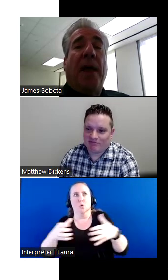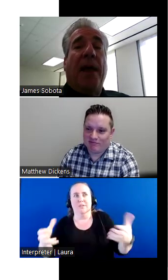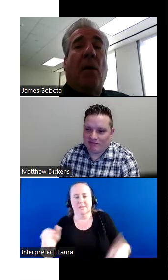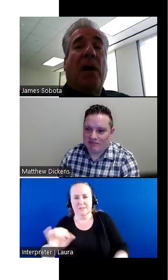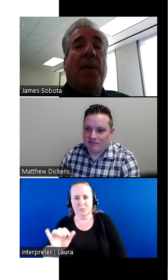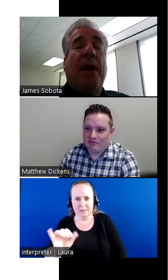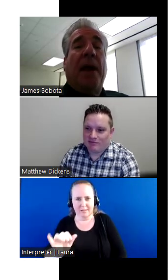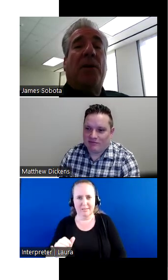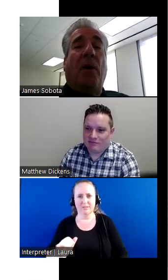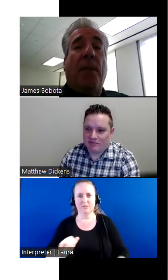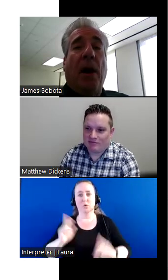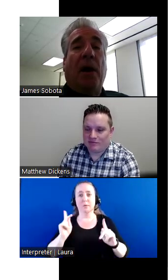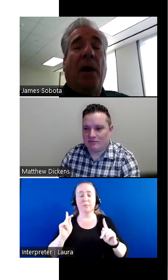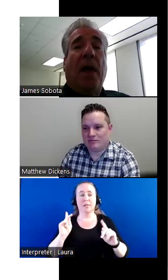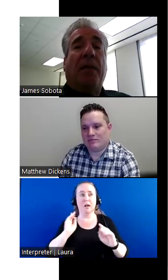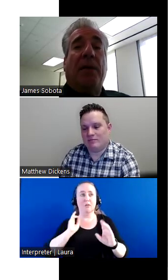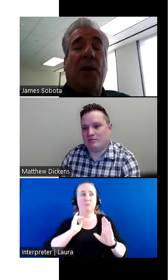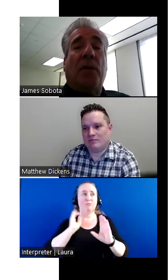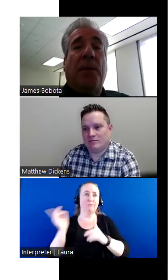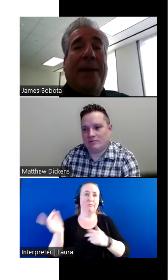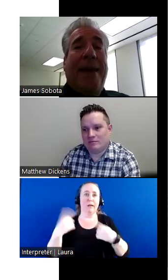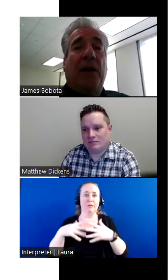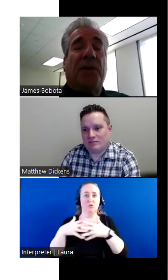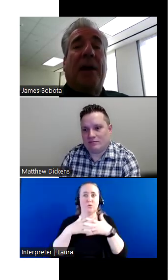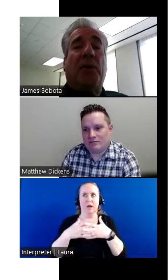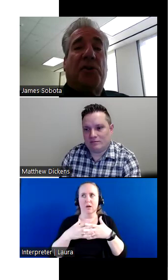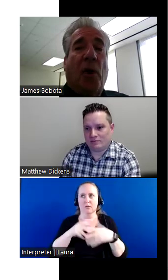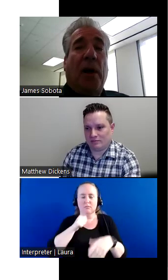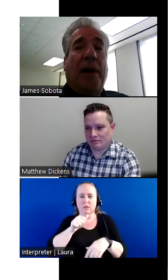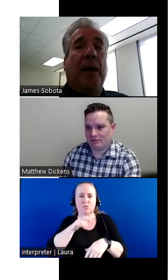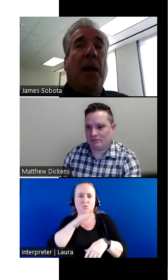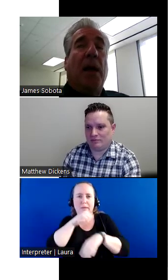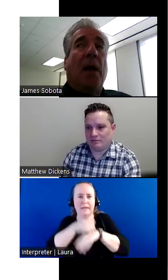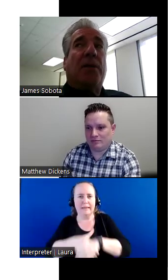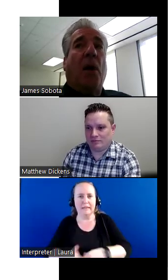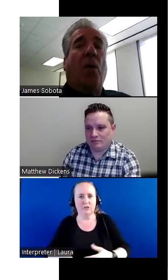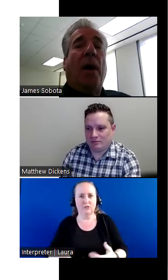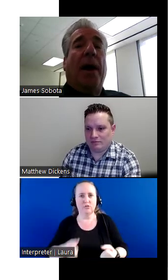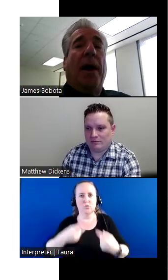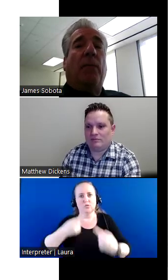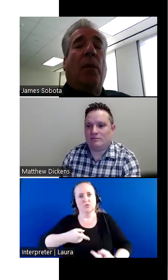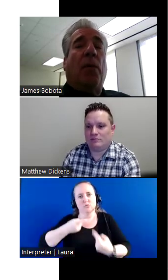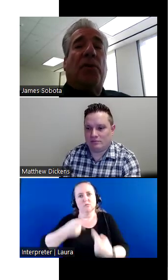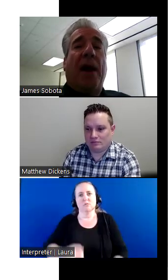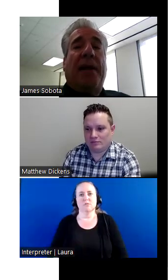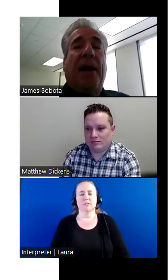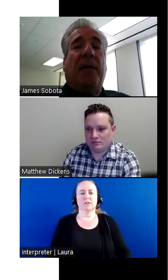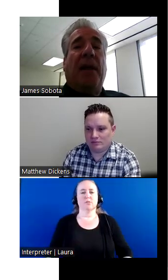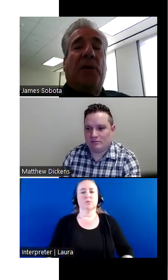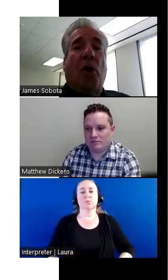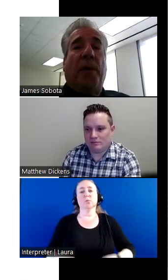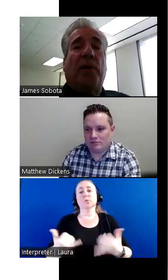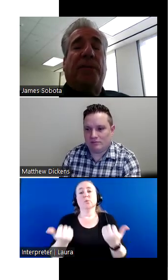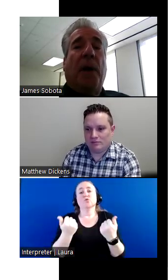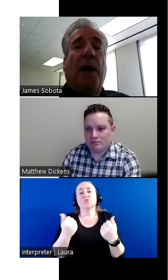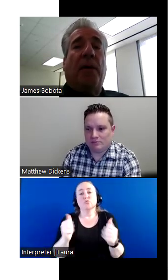that are coming into America that don't speak English and are struggling. So, uh, what we're trying to get